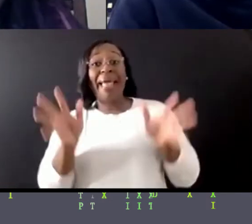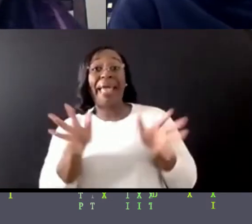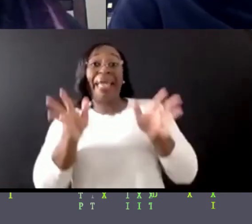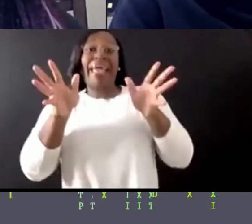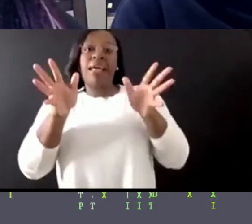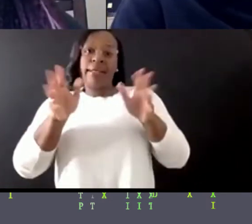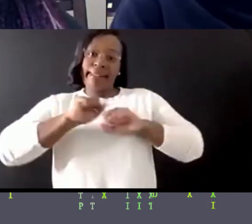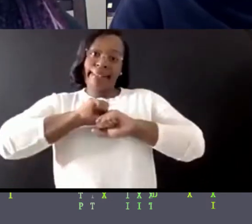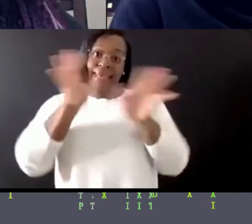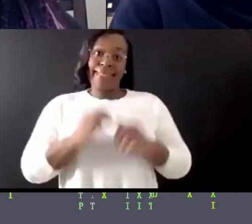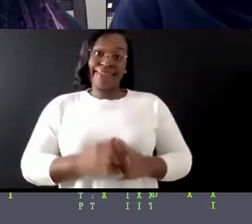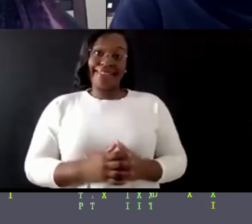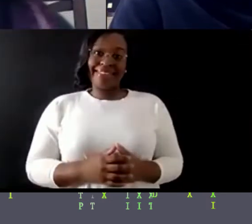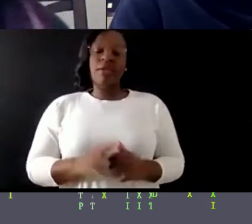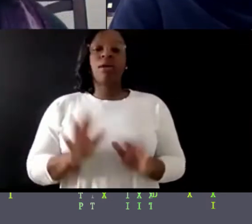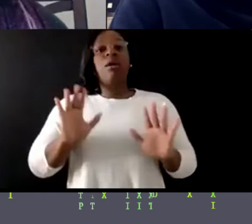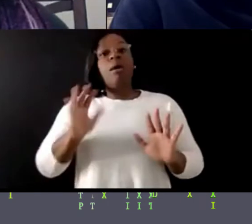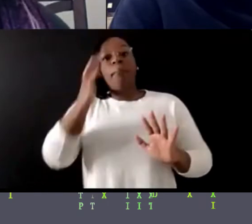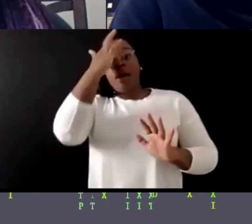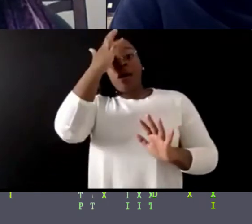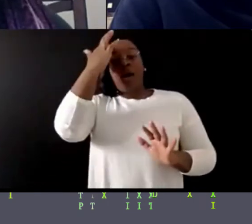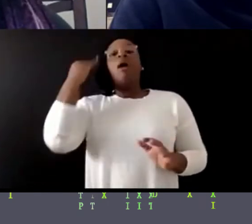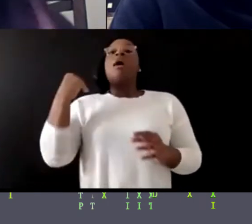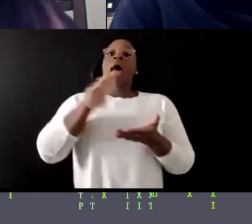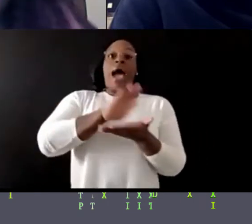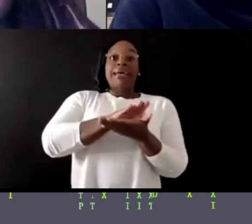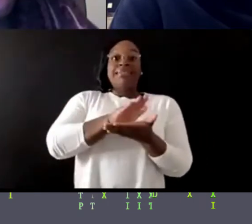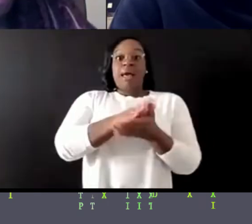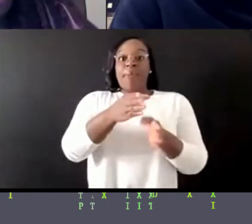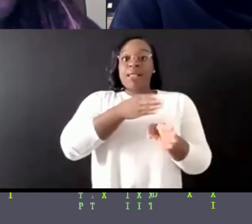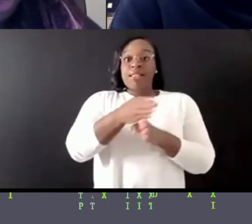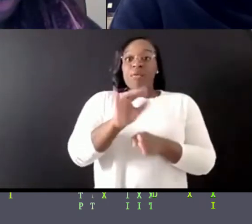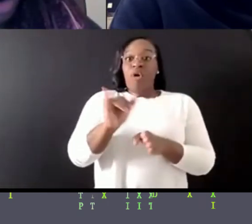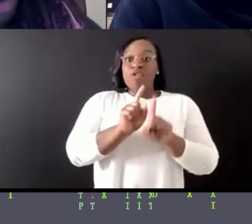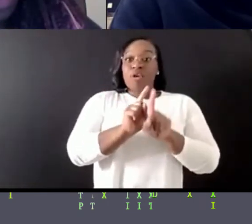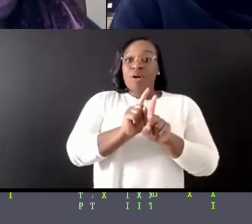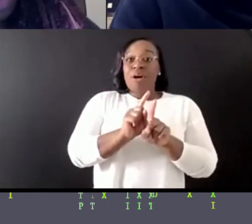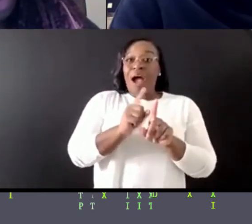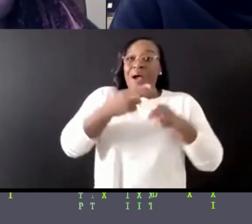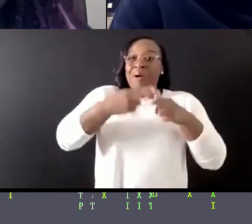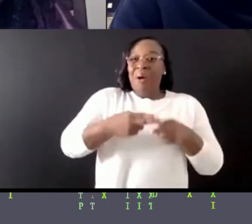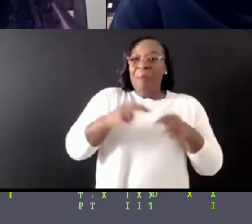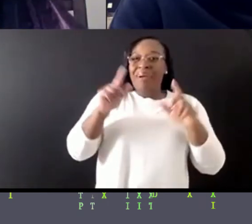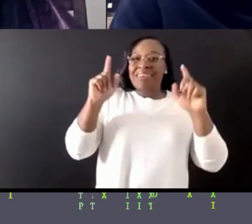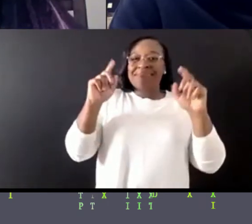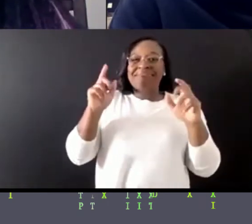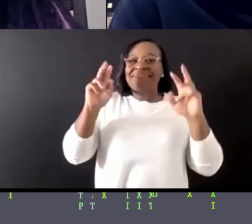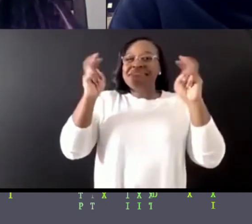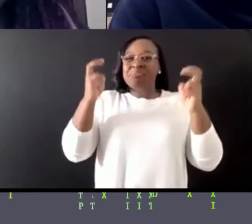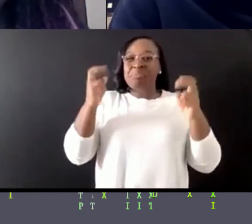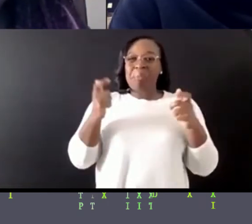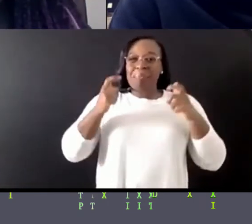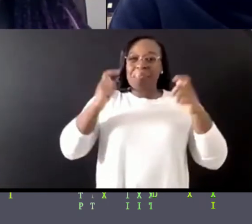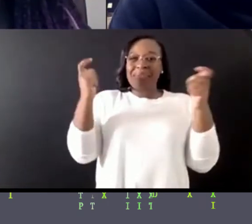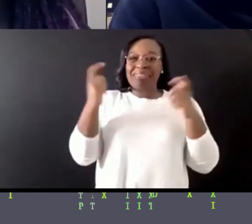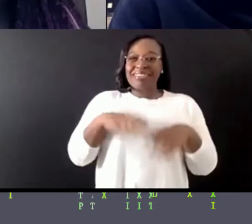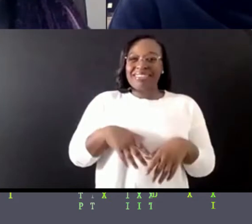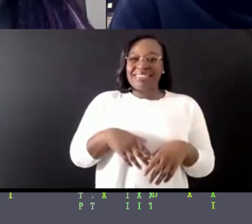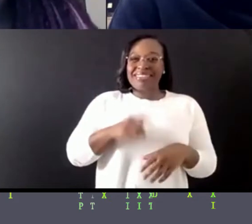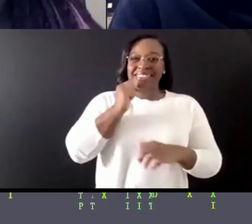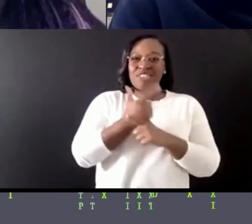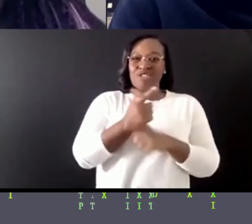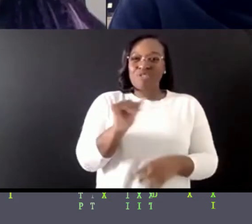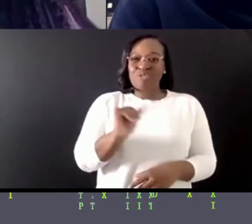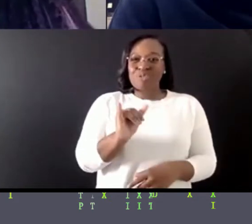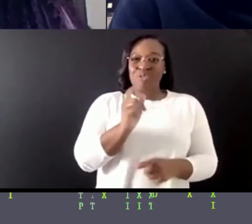But academically, I have another mentor who I also call my big sister, right? But she is